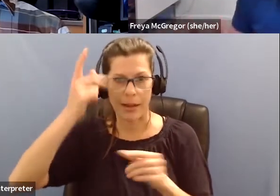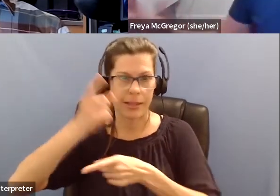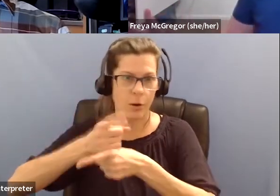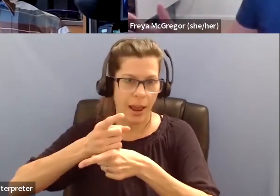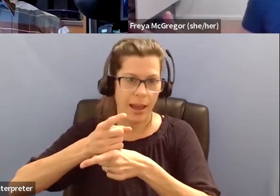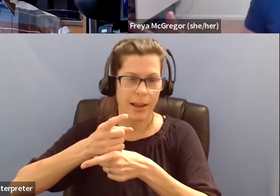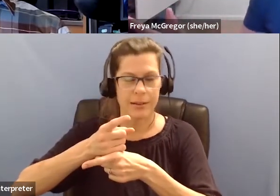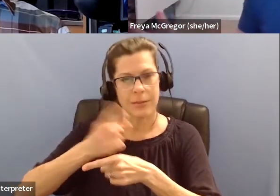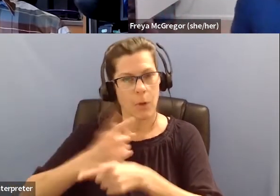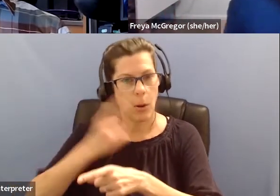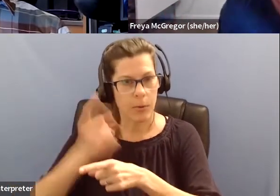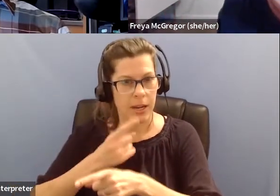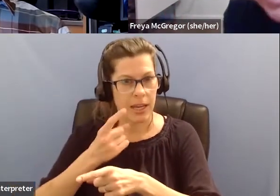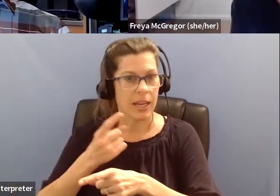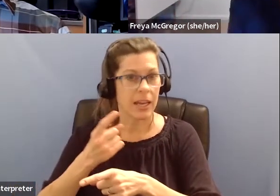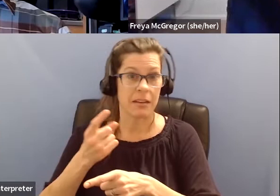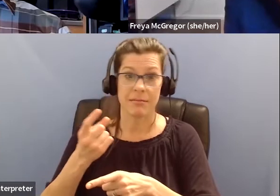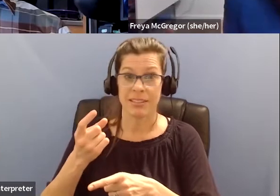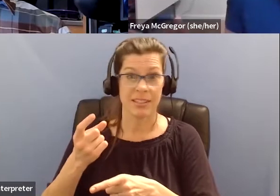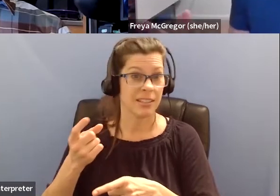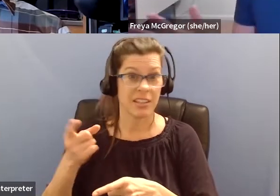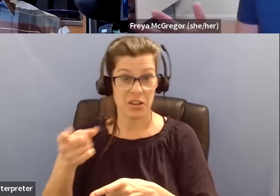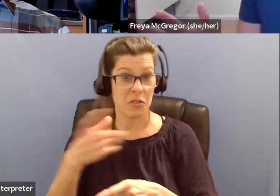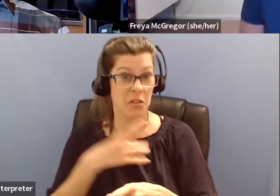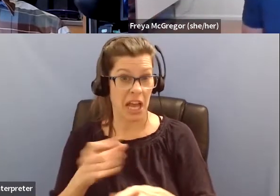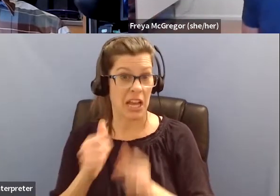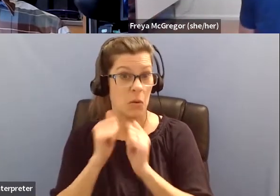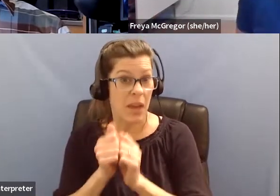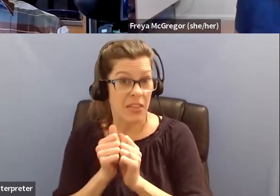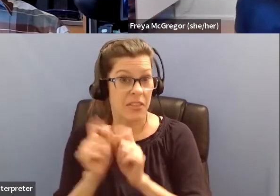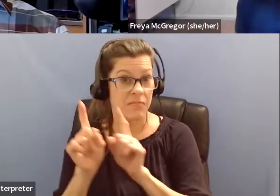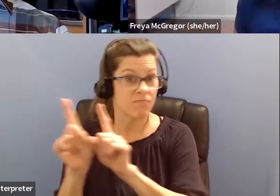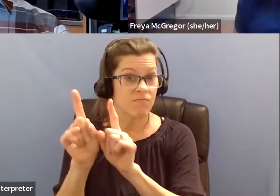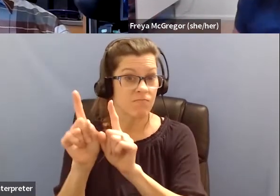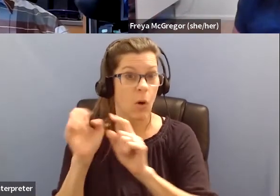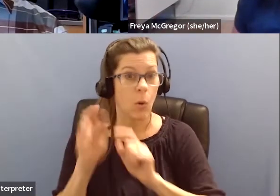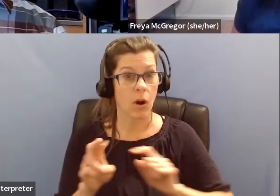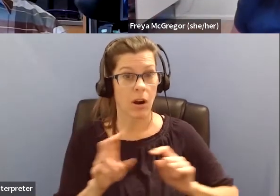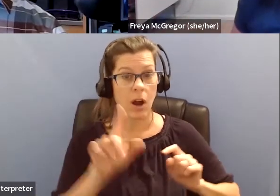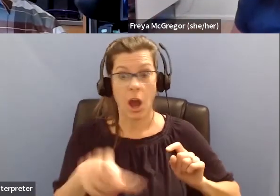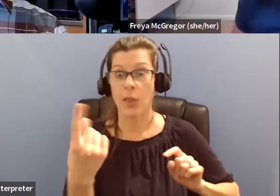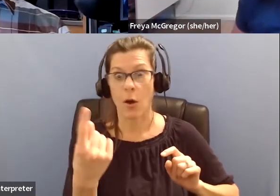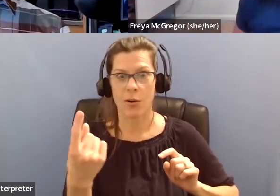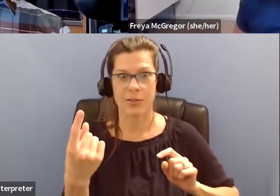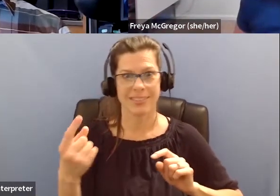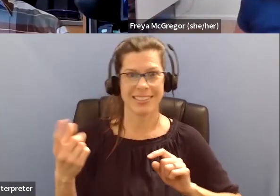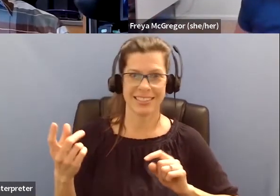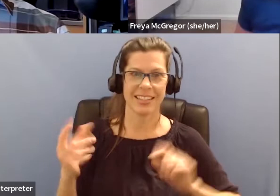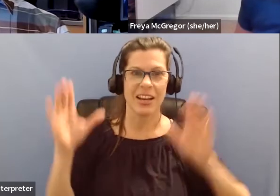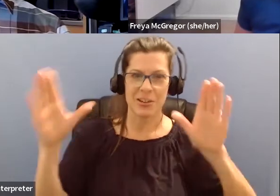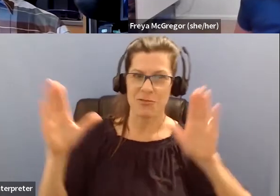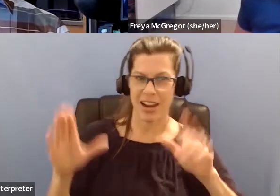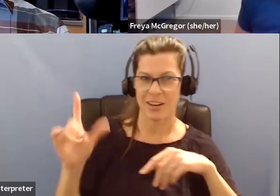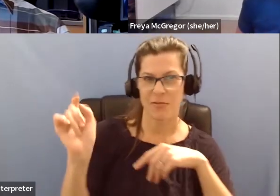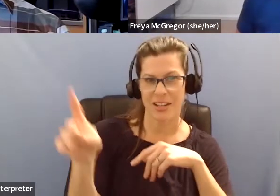Or would you rather be left alone, which is totally, totally legitimate as well? That's a really great question for you. So,